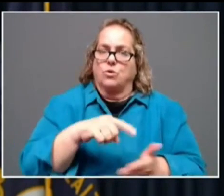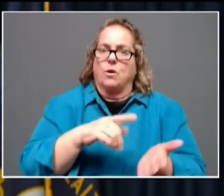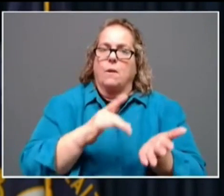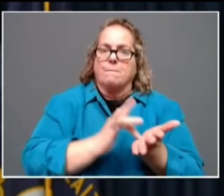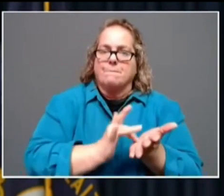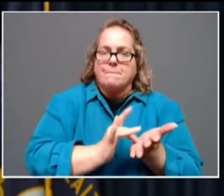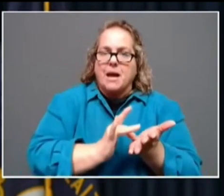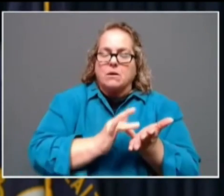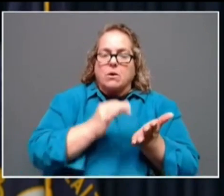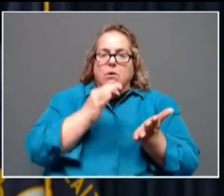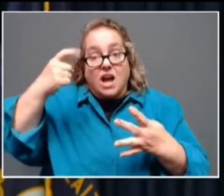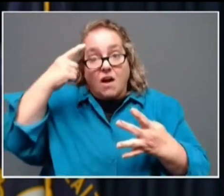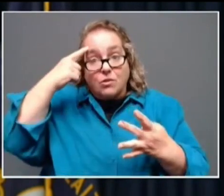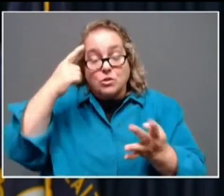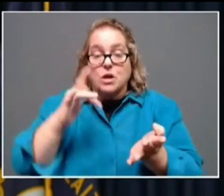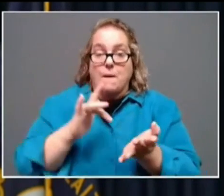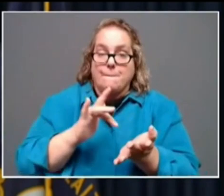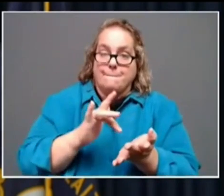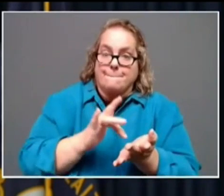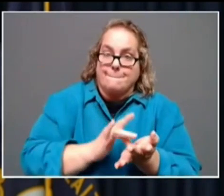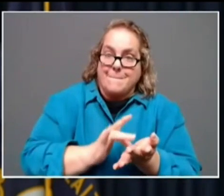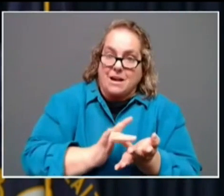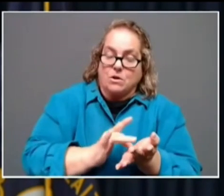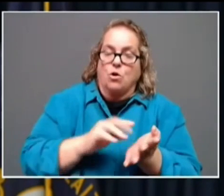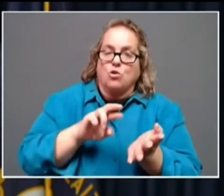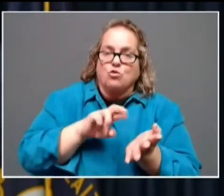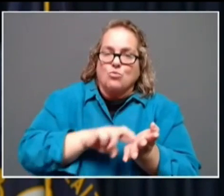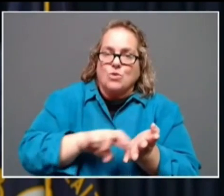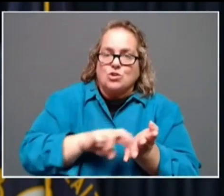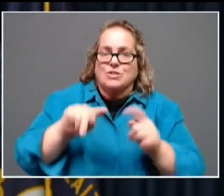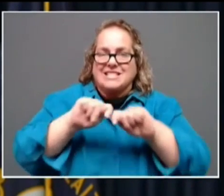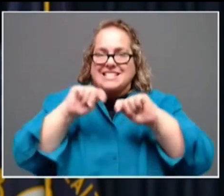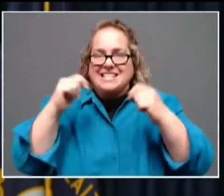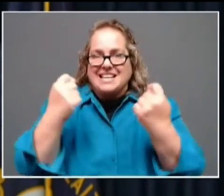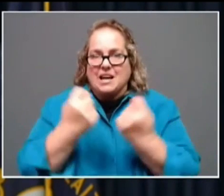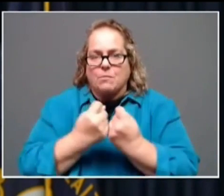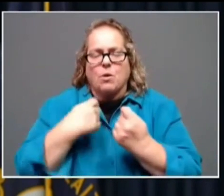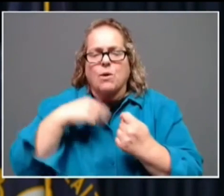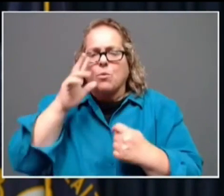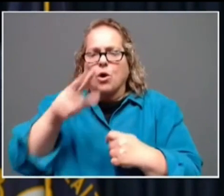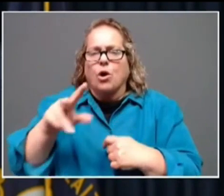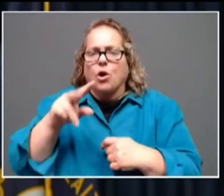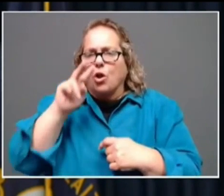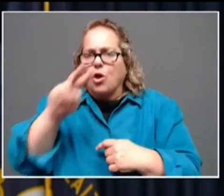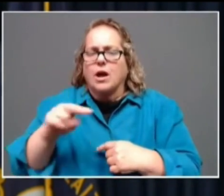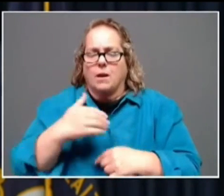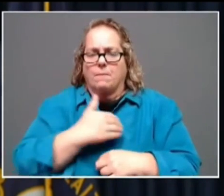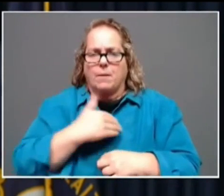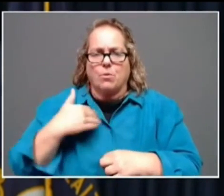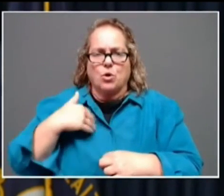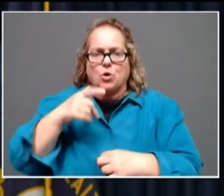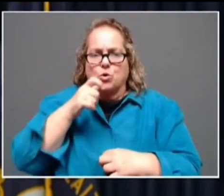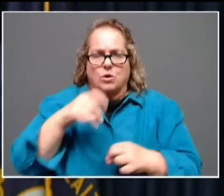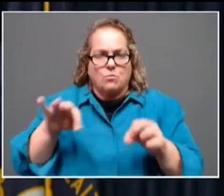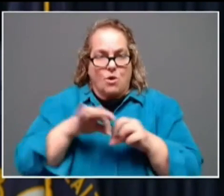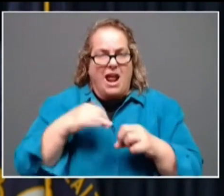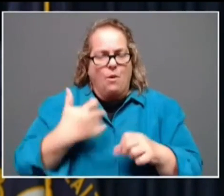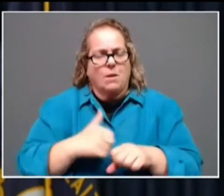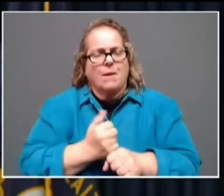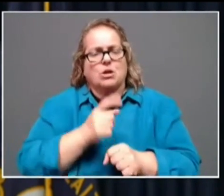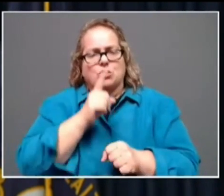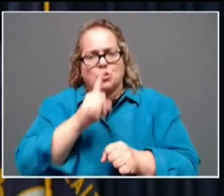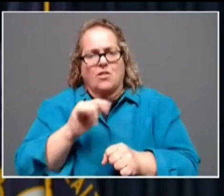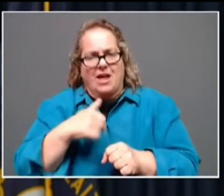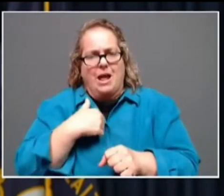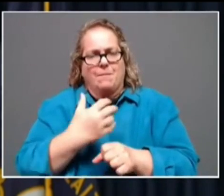of potential options. The governor also says he's putting together a medical cannabis advisory team which will travel across the state to